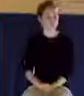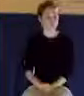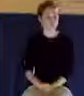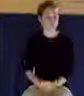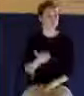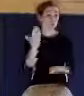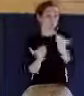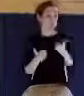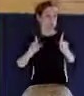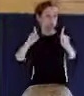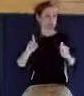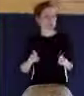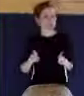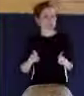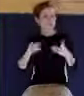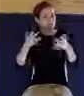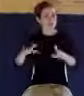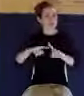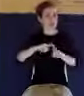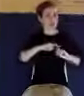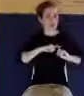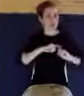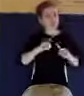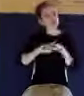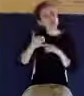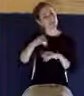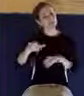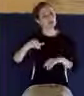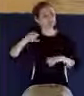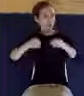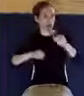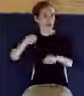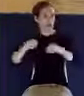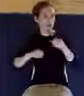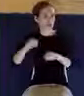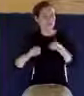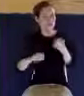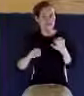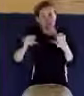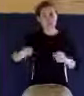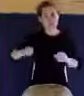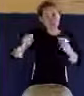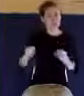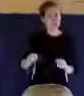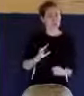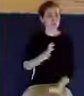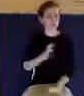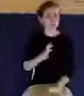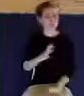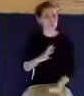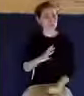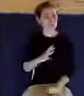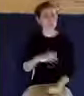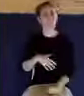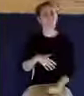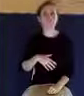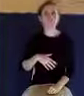saved and not have that assurance. It's possible to have assurance and not be saved. These are the people I really worry about.